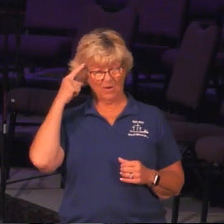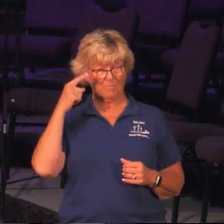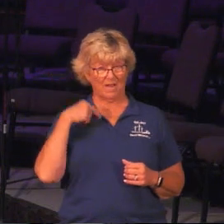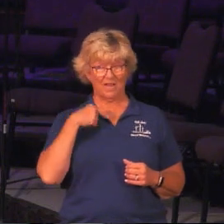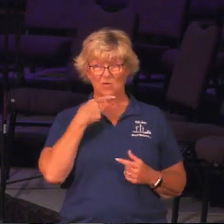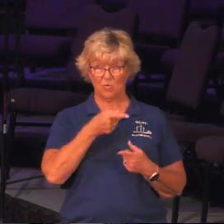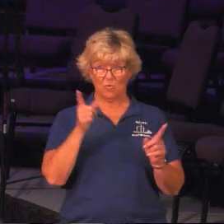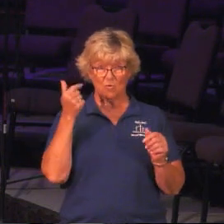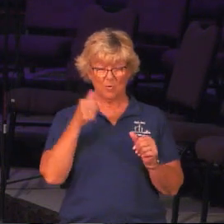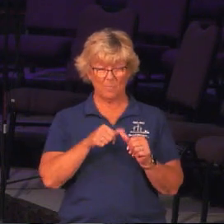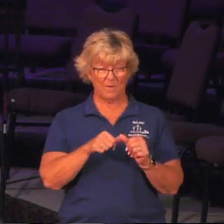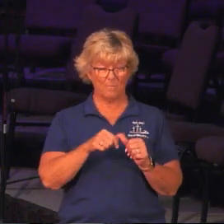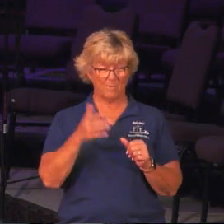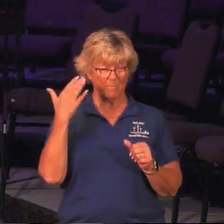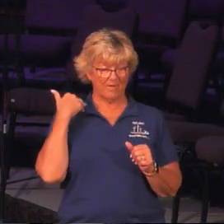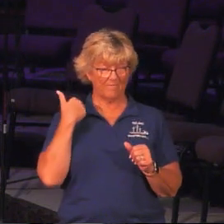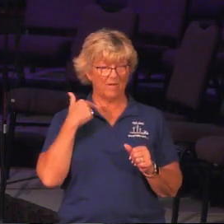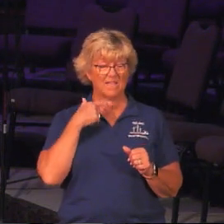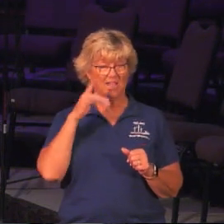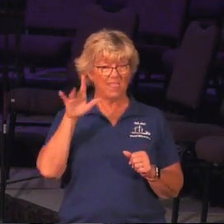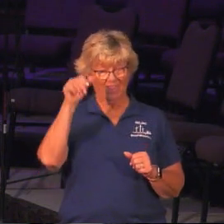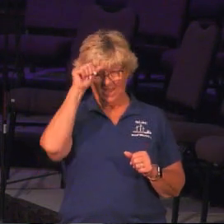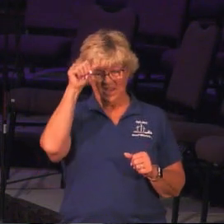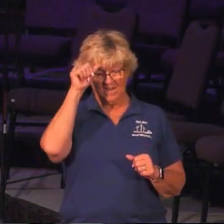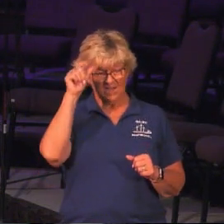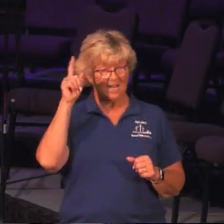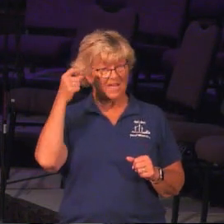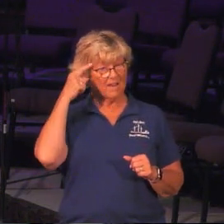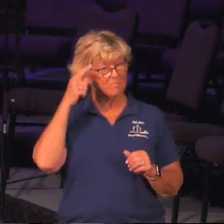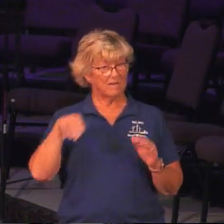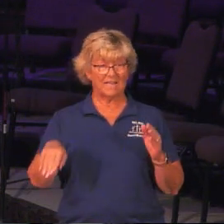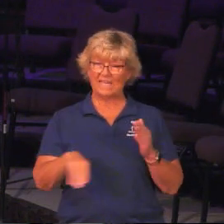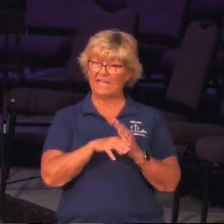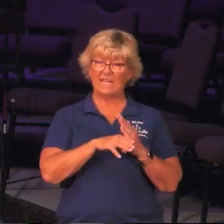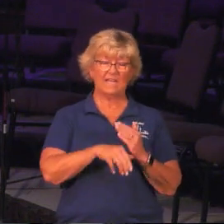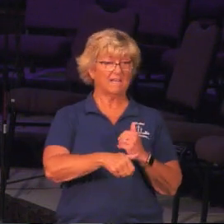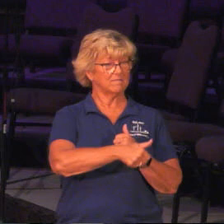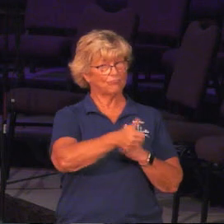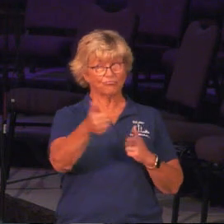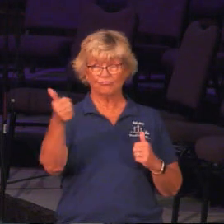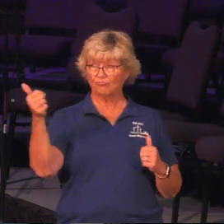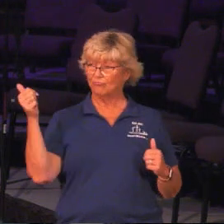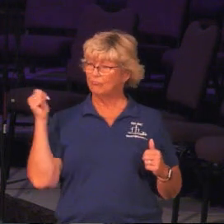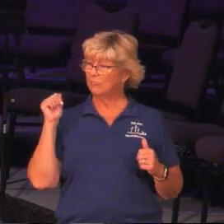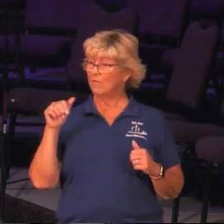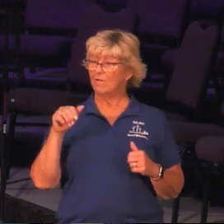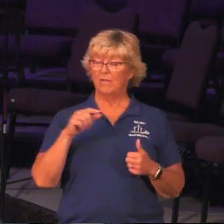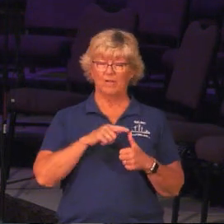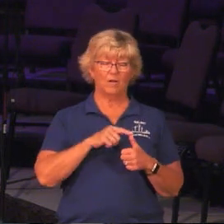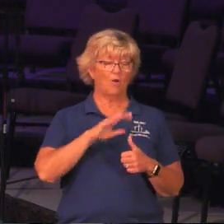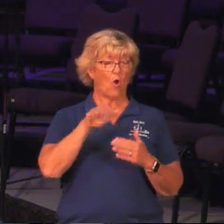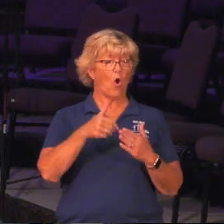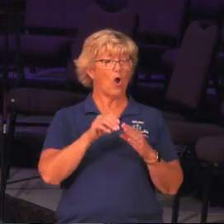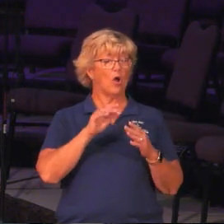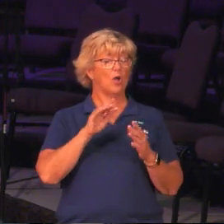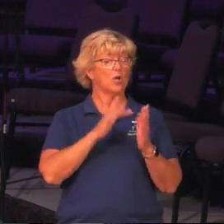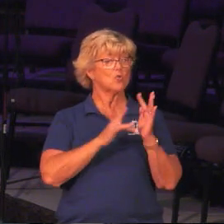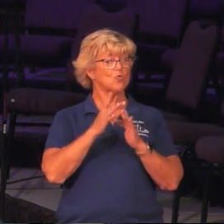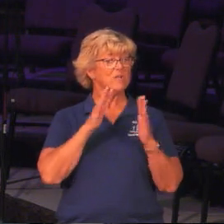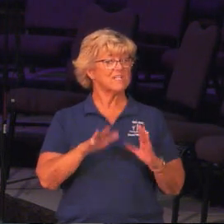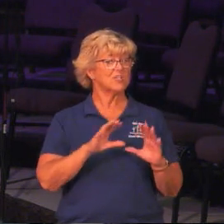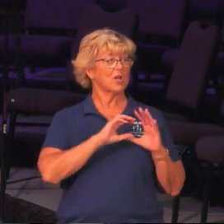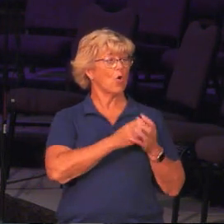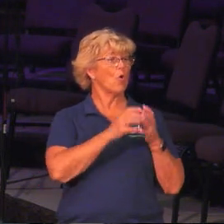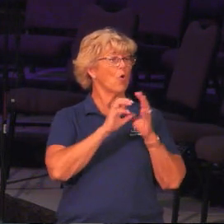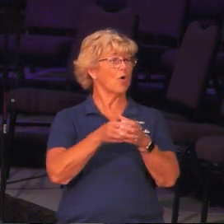last time when I preached that the Indian government has kicked out every Christian NGO. Compassion International. World Vision. They kicked out all